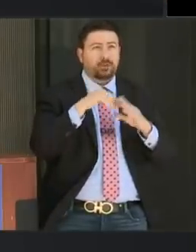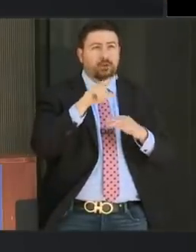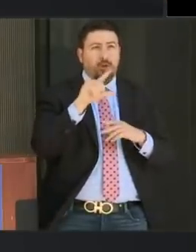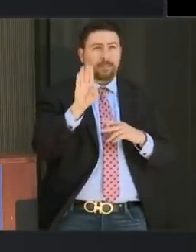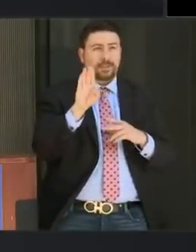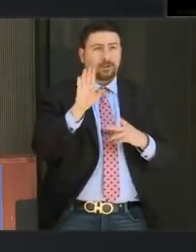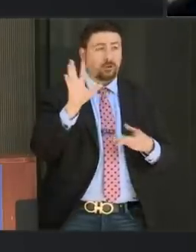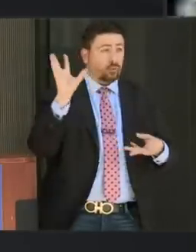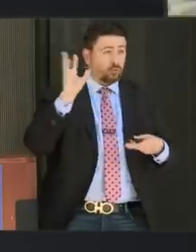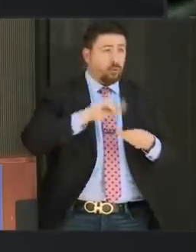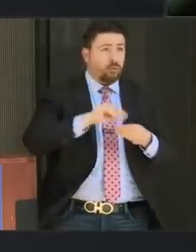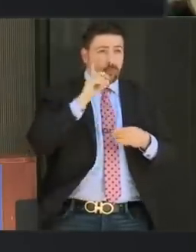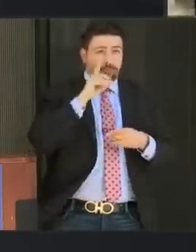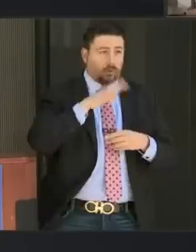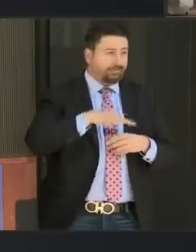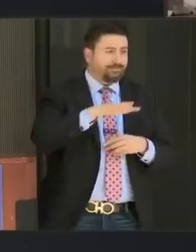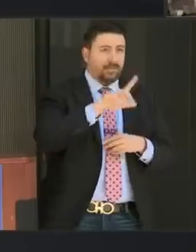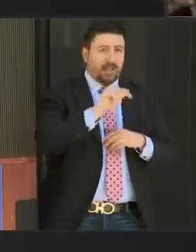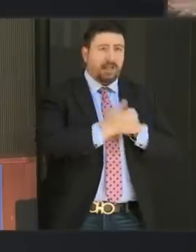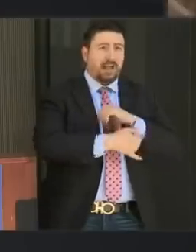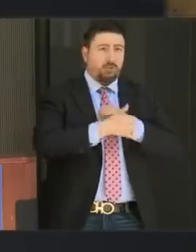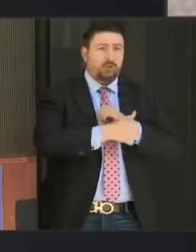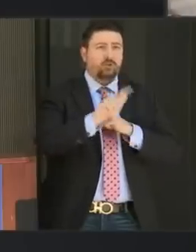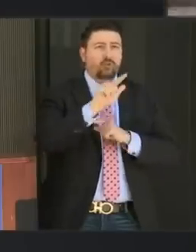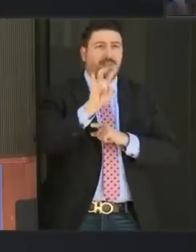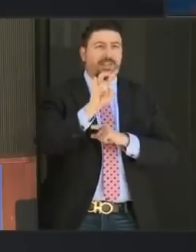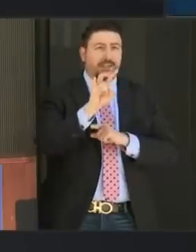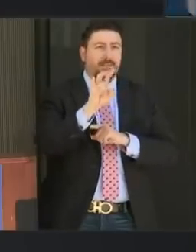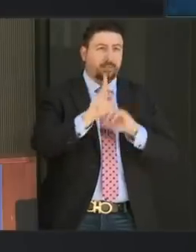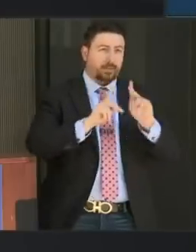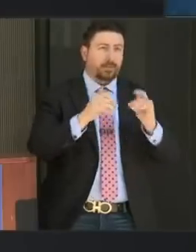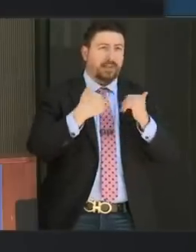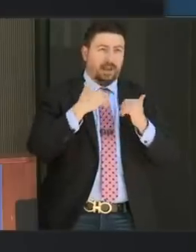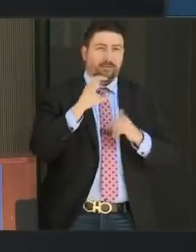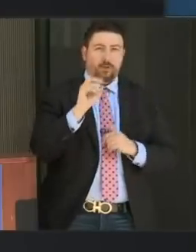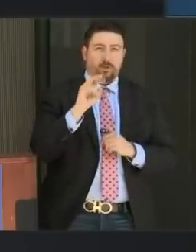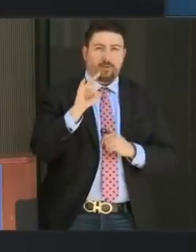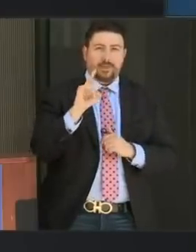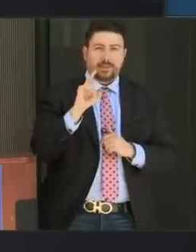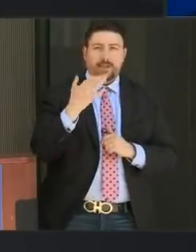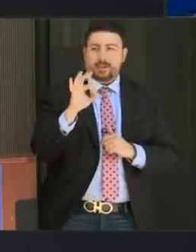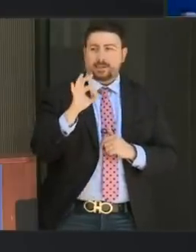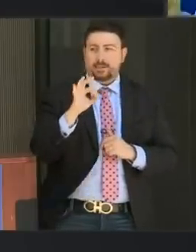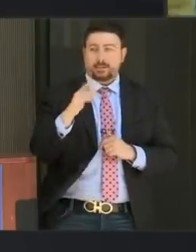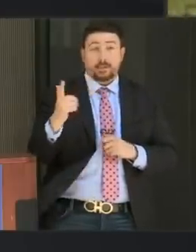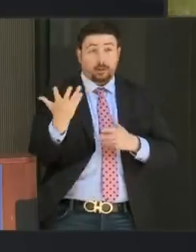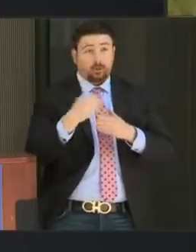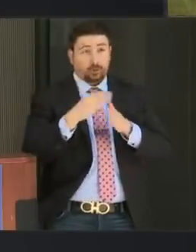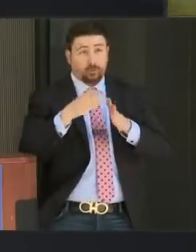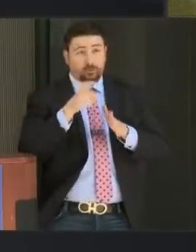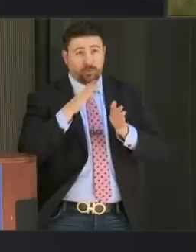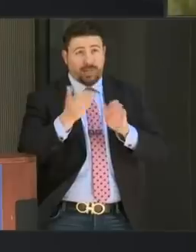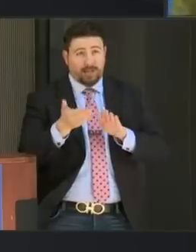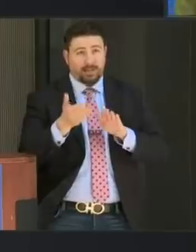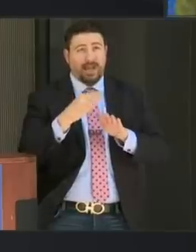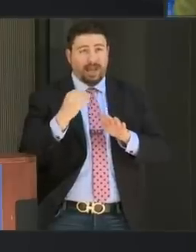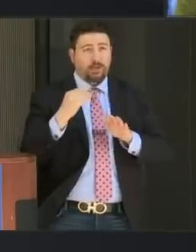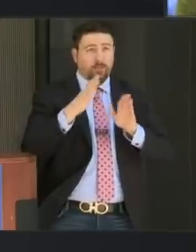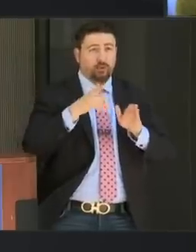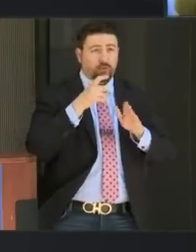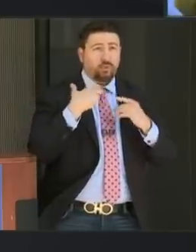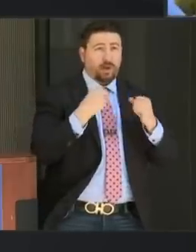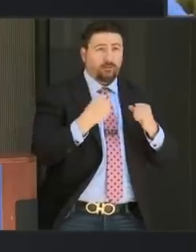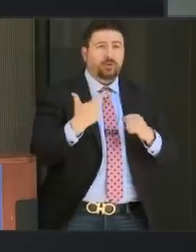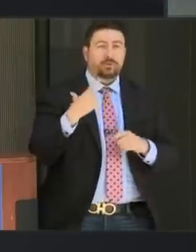total right now for L.A. County is 27 cases. And that's a clue you're going to die of? That's a clue. Yes, it is.